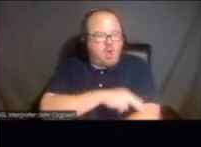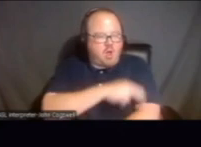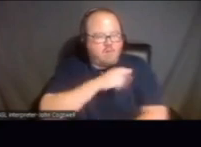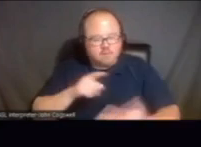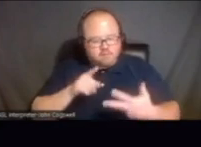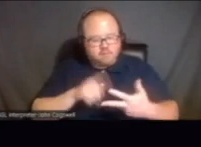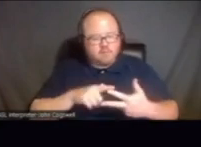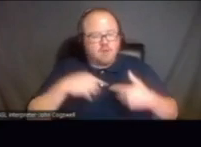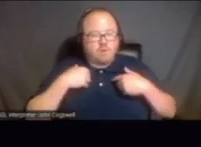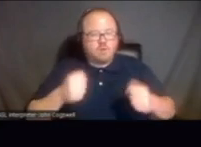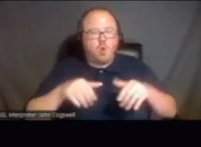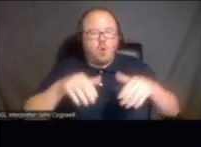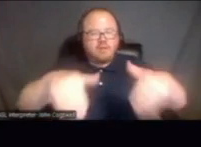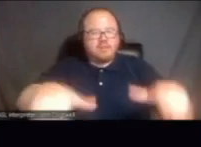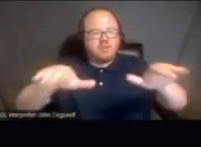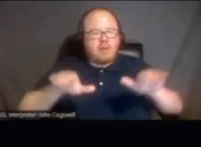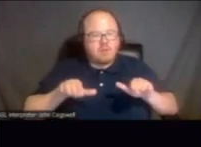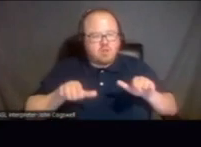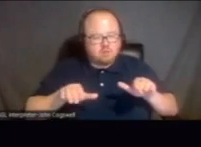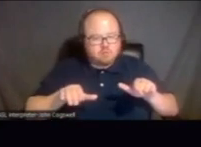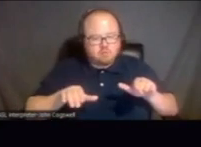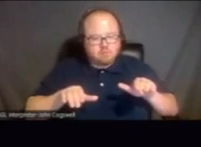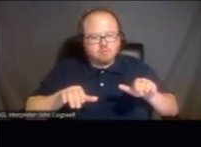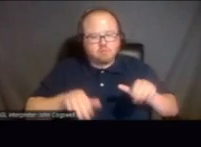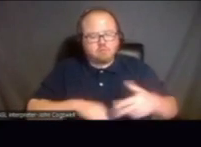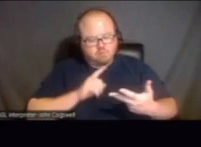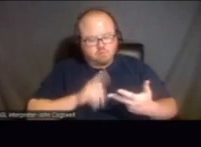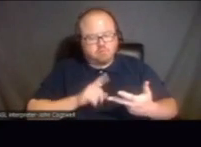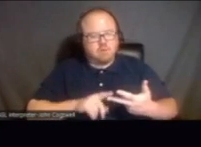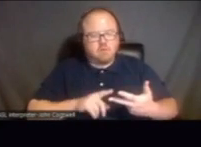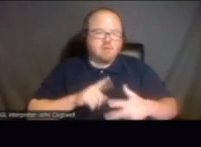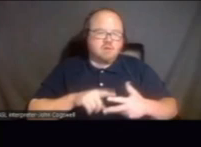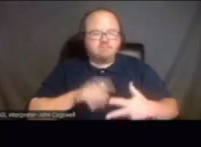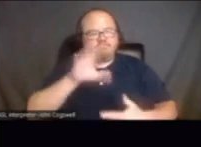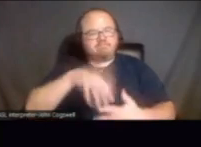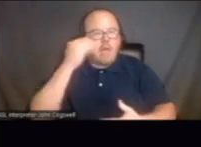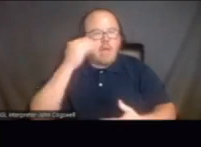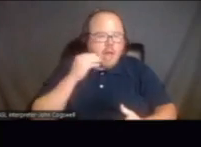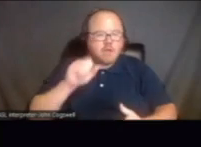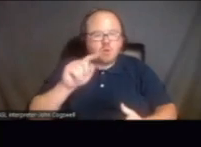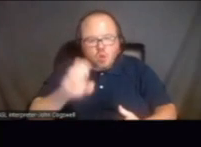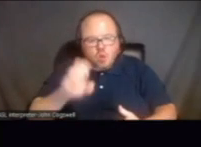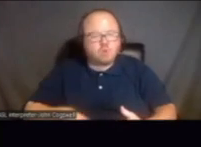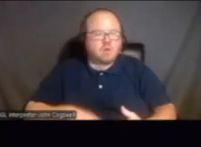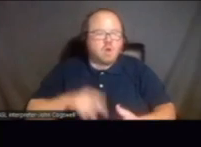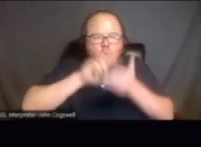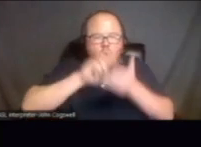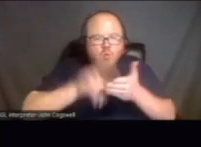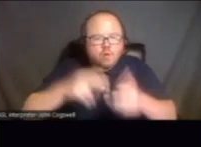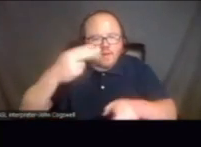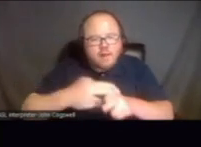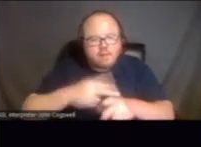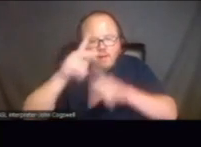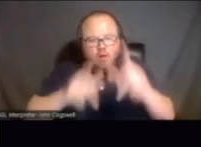restore the cemeteries and also put on some monuments and research the names of those who were